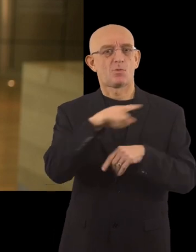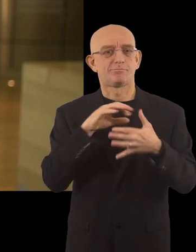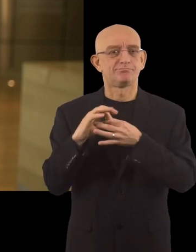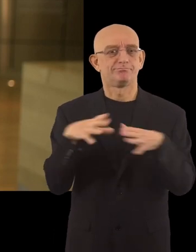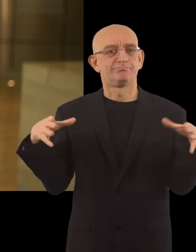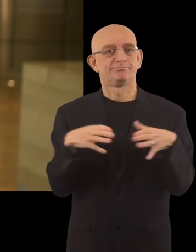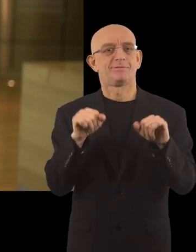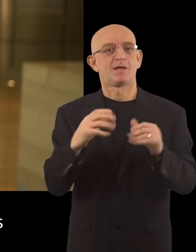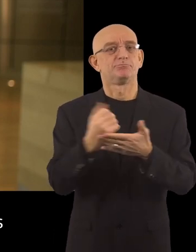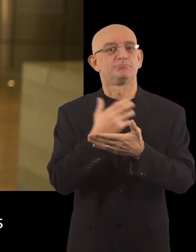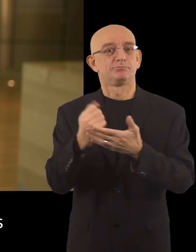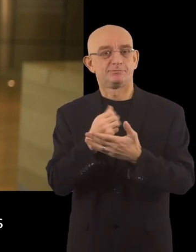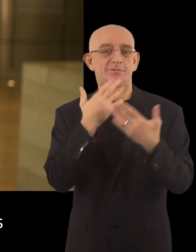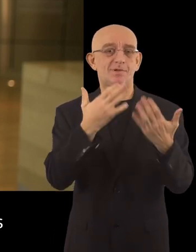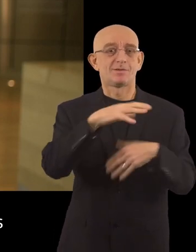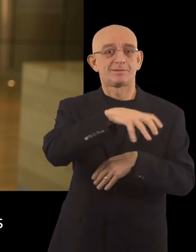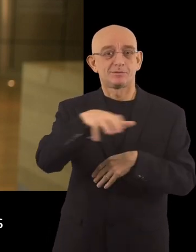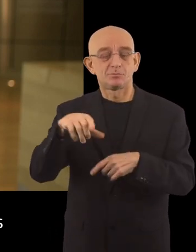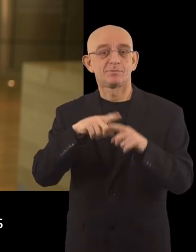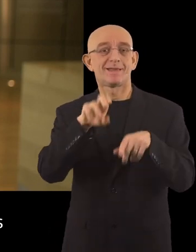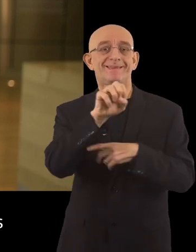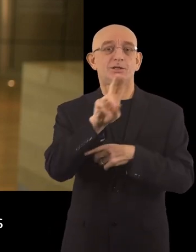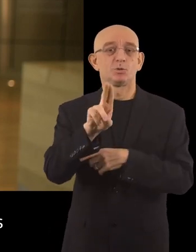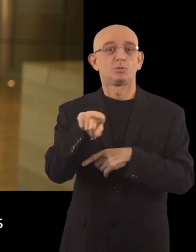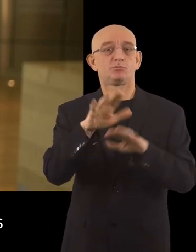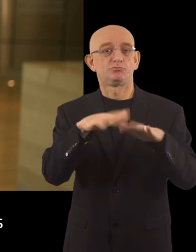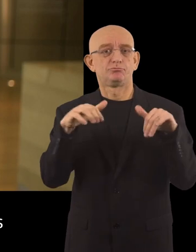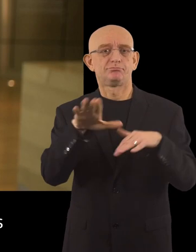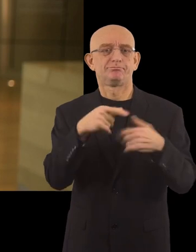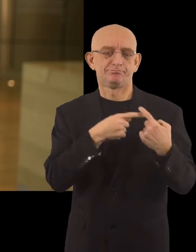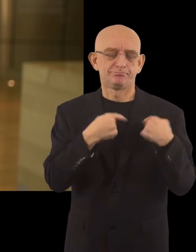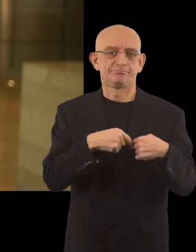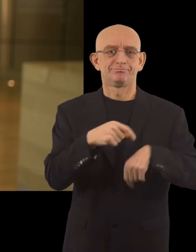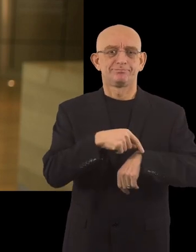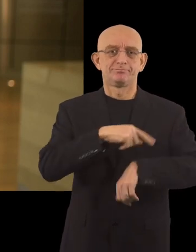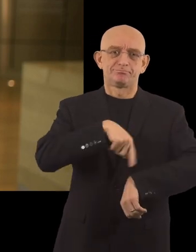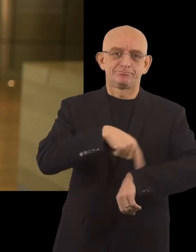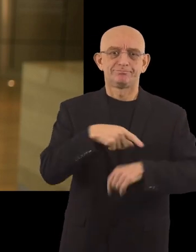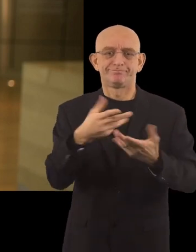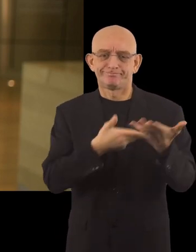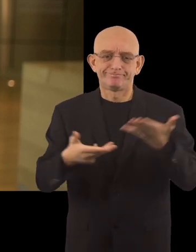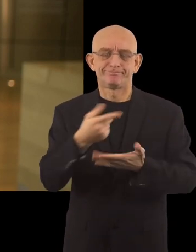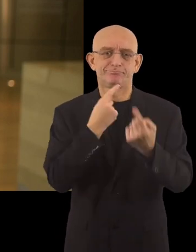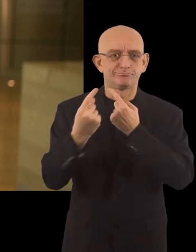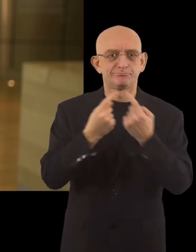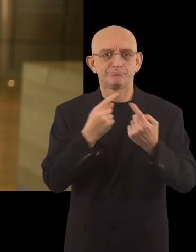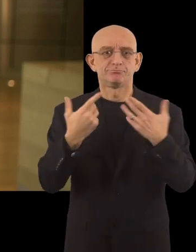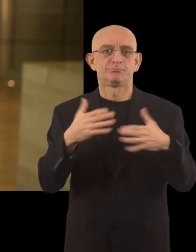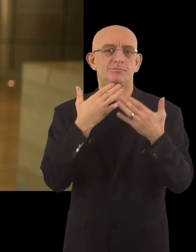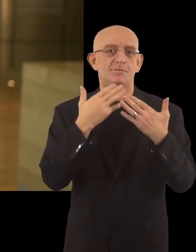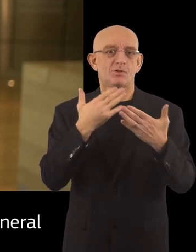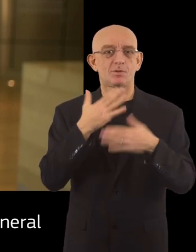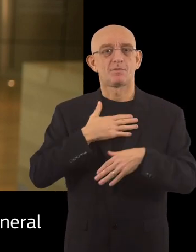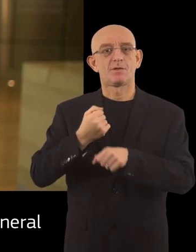our goals. Thank you to all national and EU jurors for your dedication and for the good work you have done.